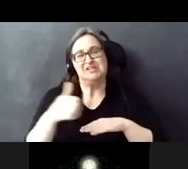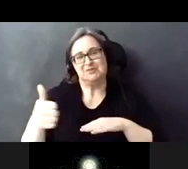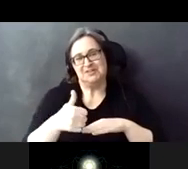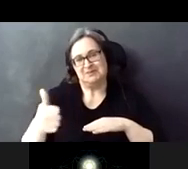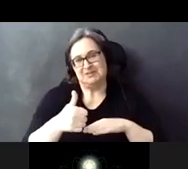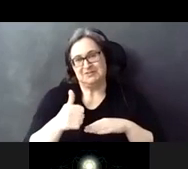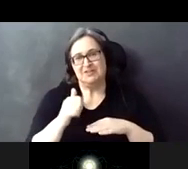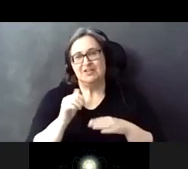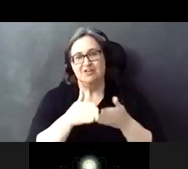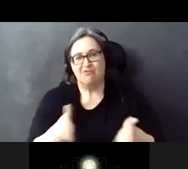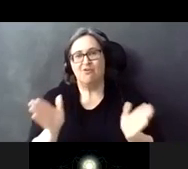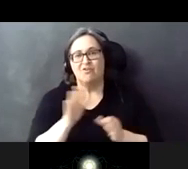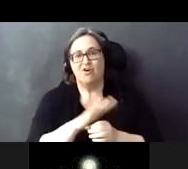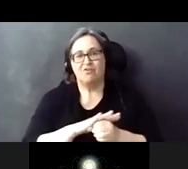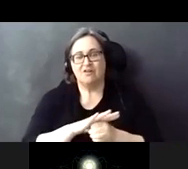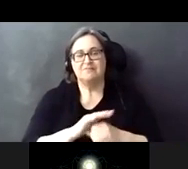in our overall community.